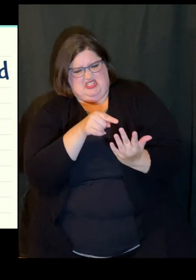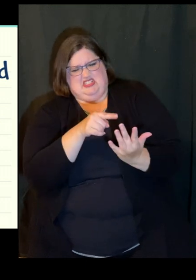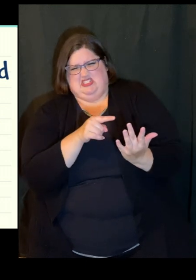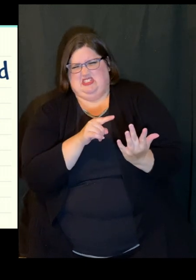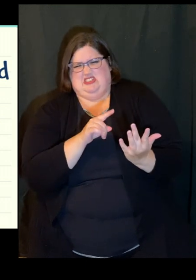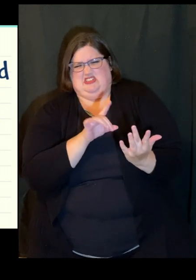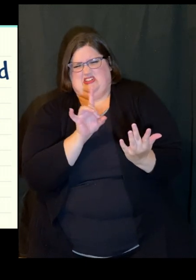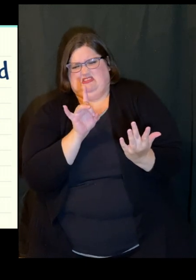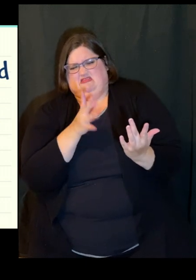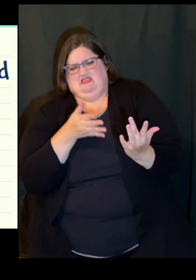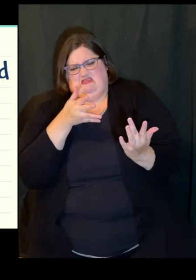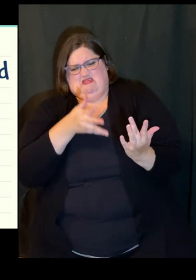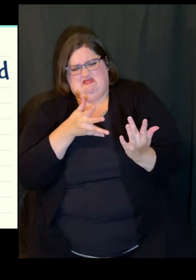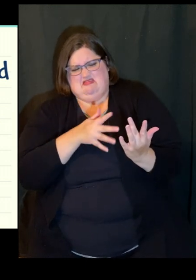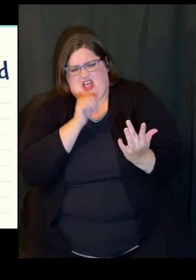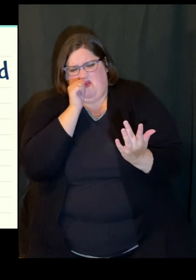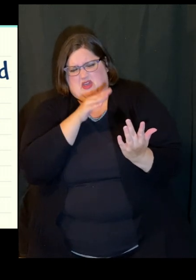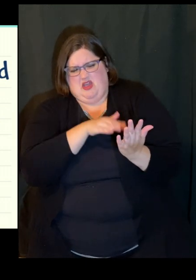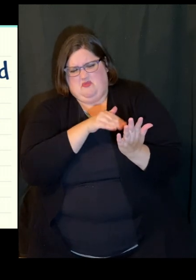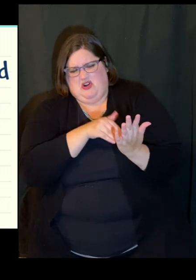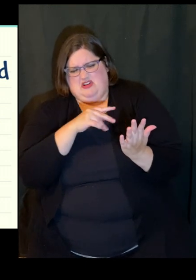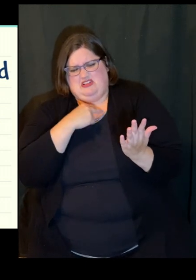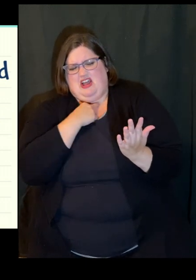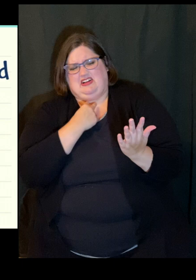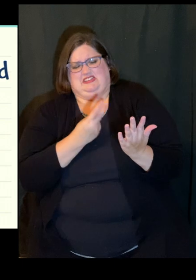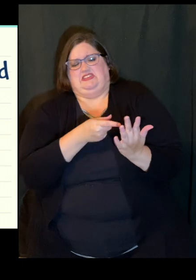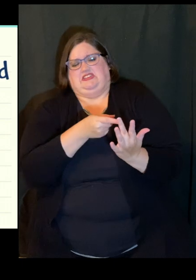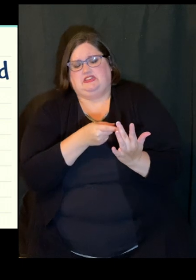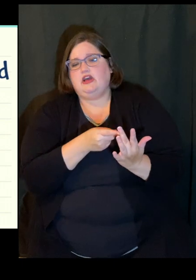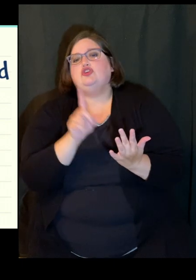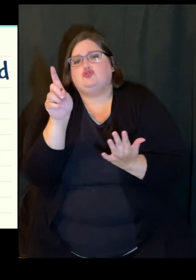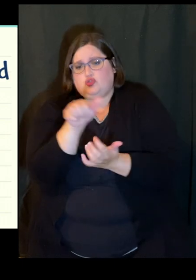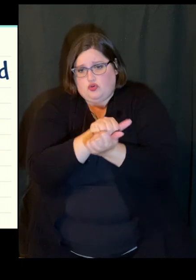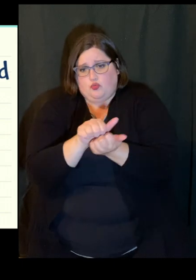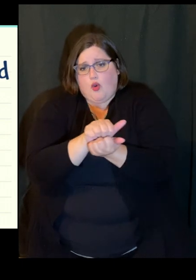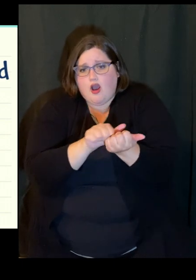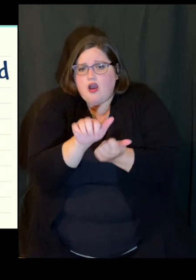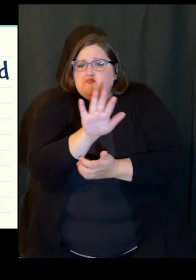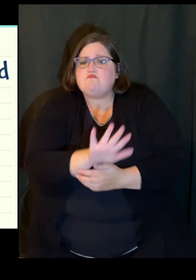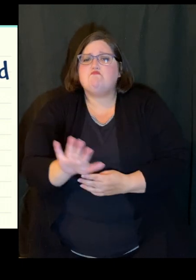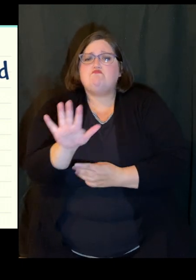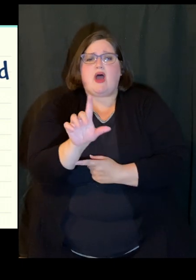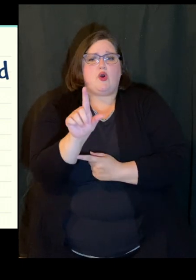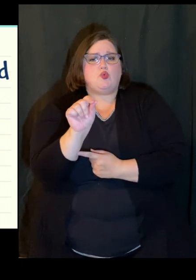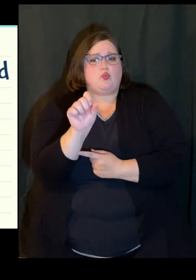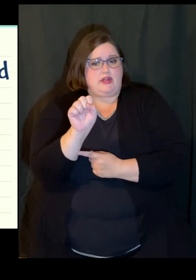peanut butter stuck under there. You should wash for at least 20 seconds.